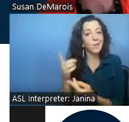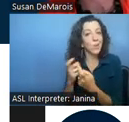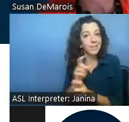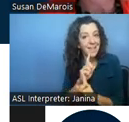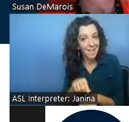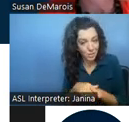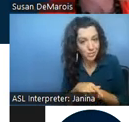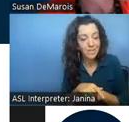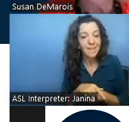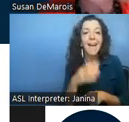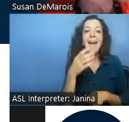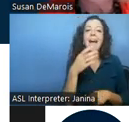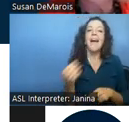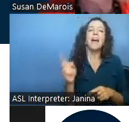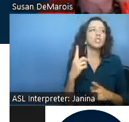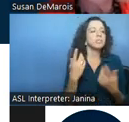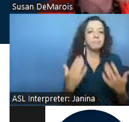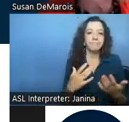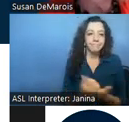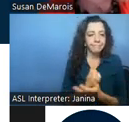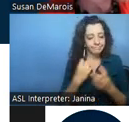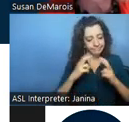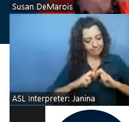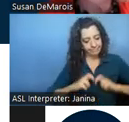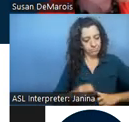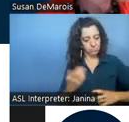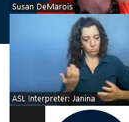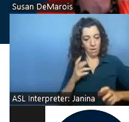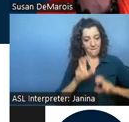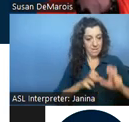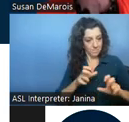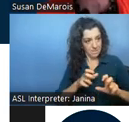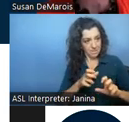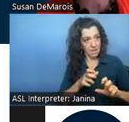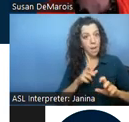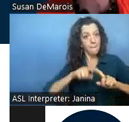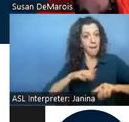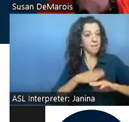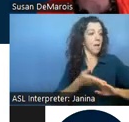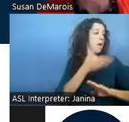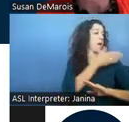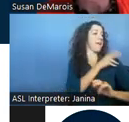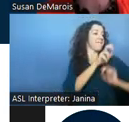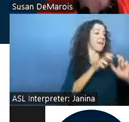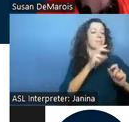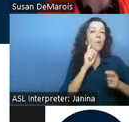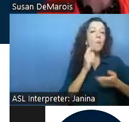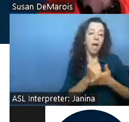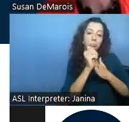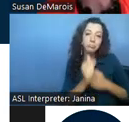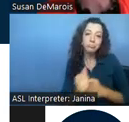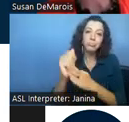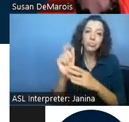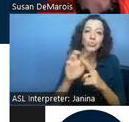reflect and celebrate on these investments that build on investments from prior years and will take us into future years so with that